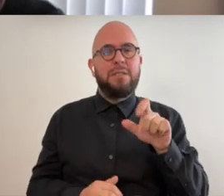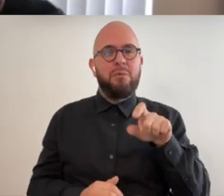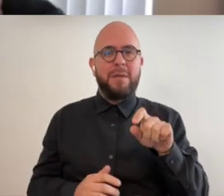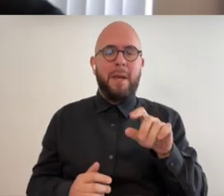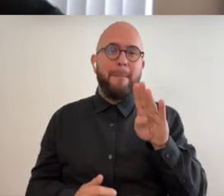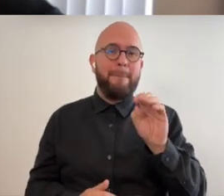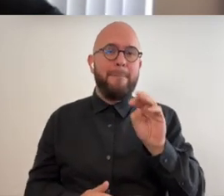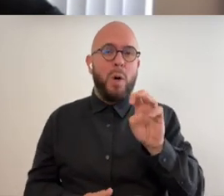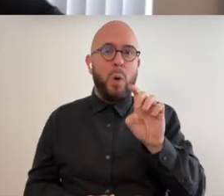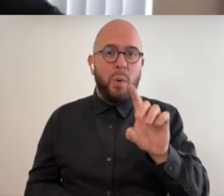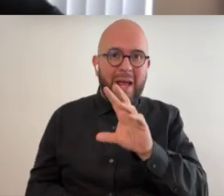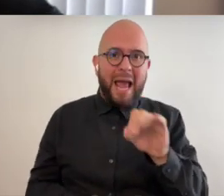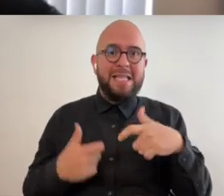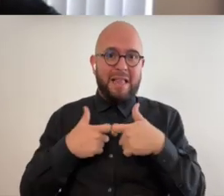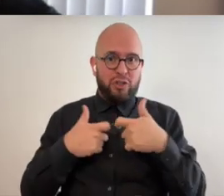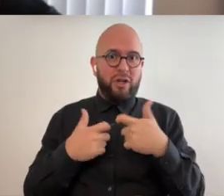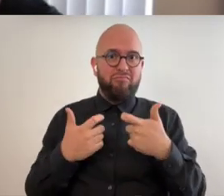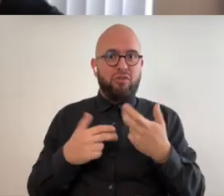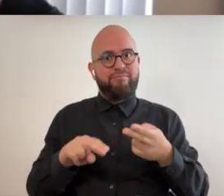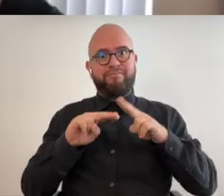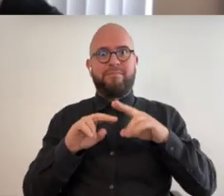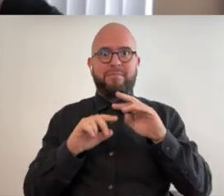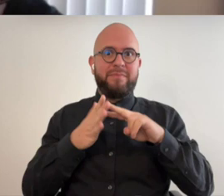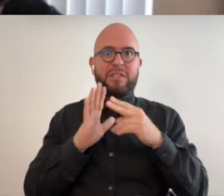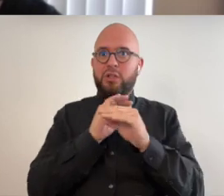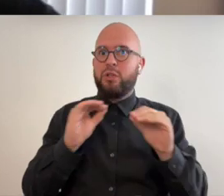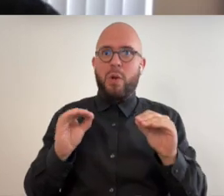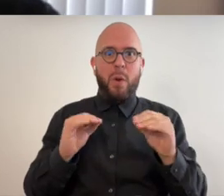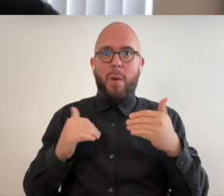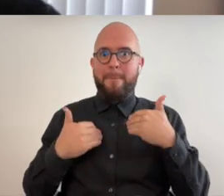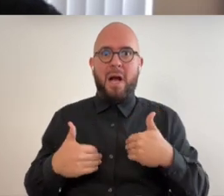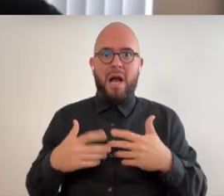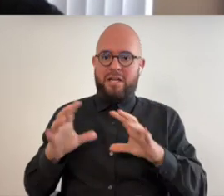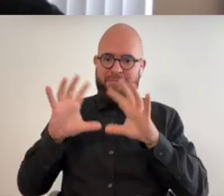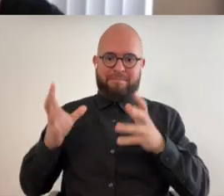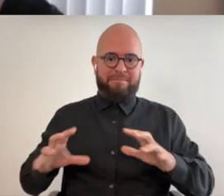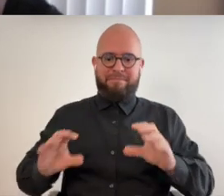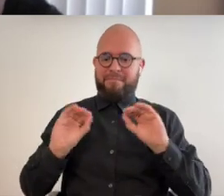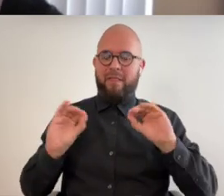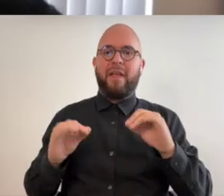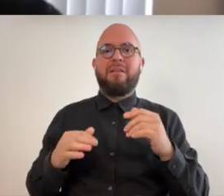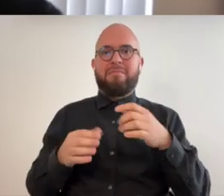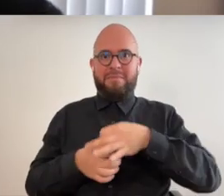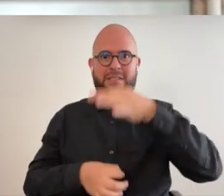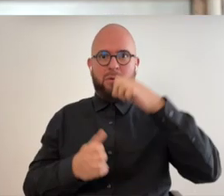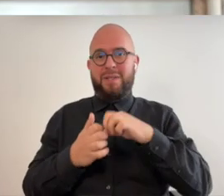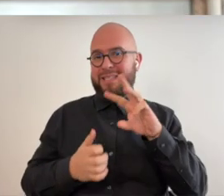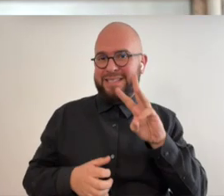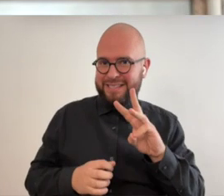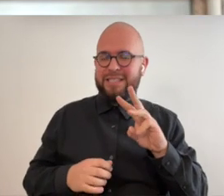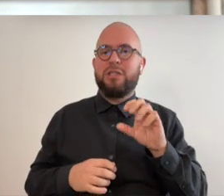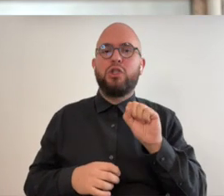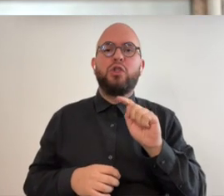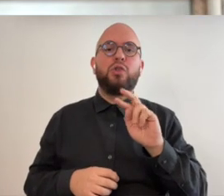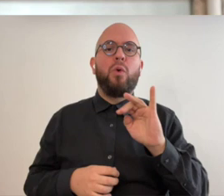bowed and it is electric it's amplified so there's no body to it it's just a stick and it has six strings which gives